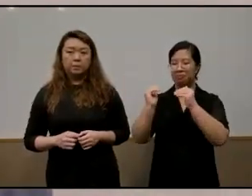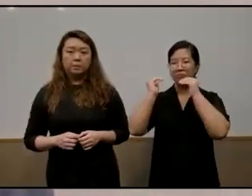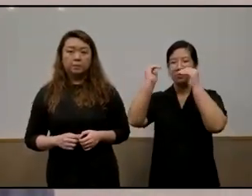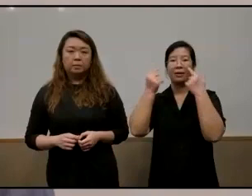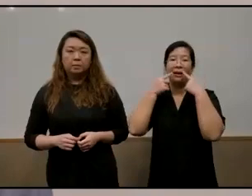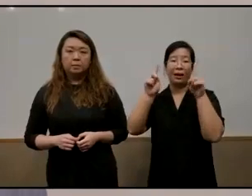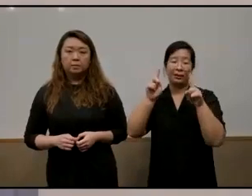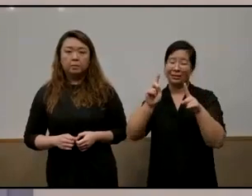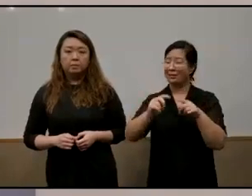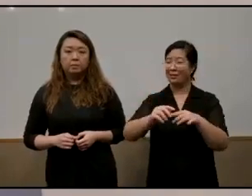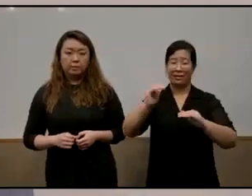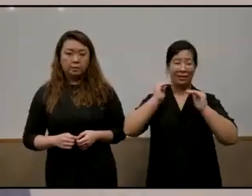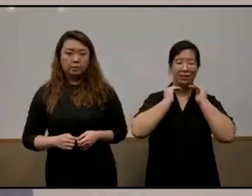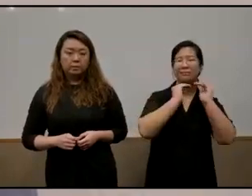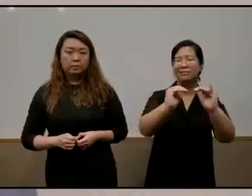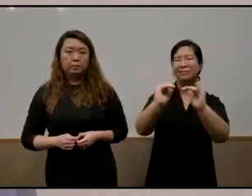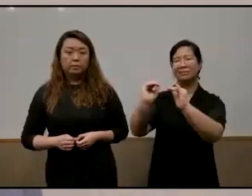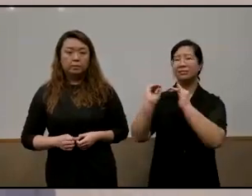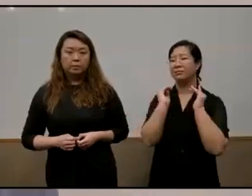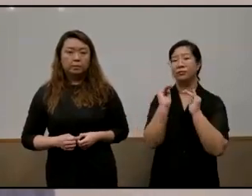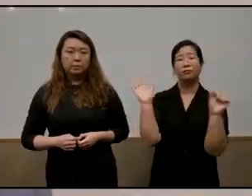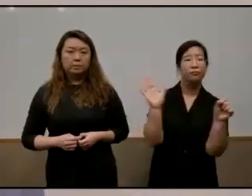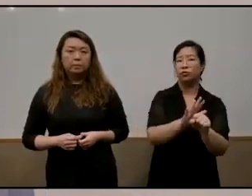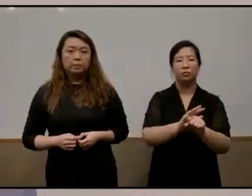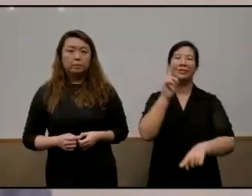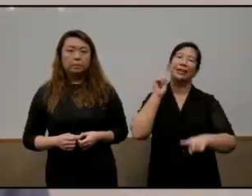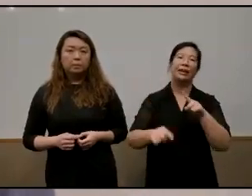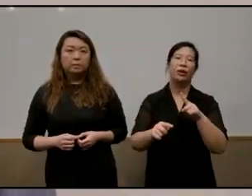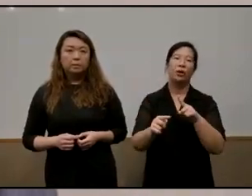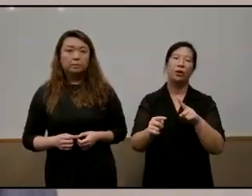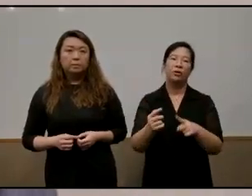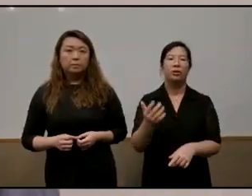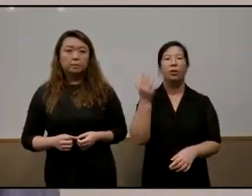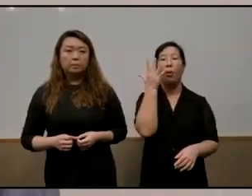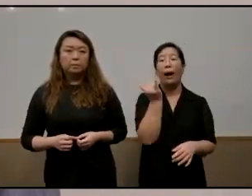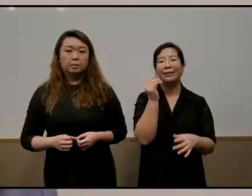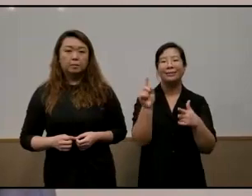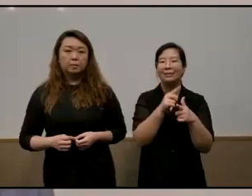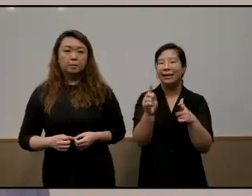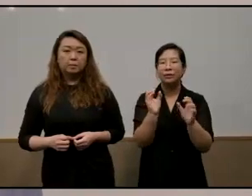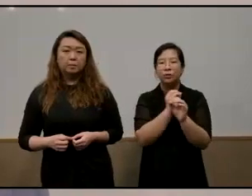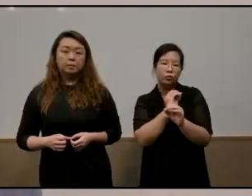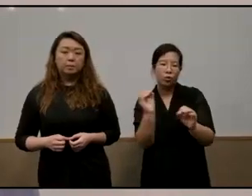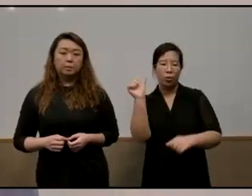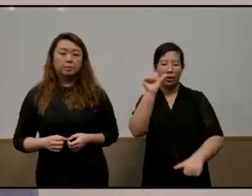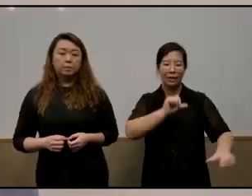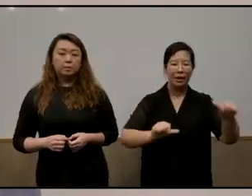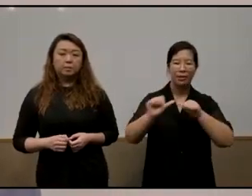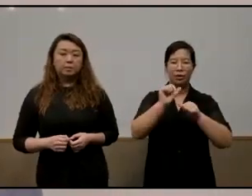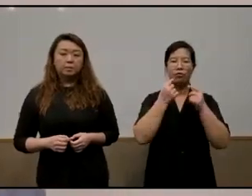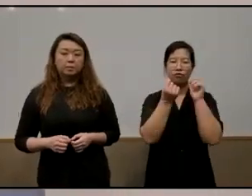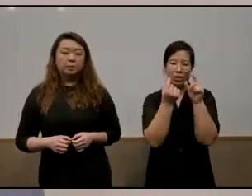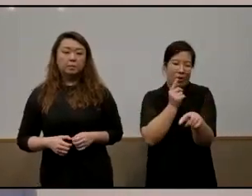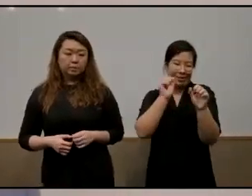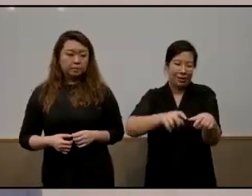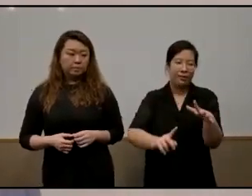it completely because you flatten it completely any science teacher will tell you that no chemical reaction can occur there's no delta there has to